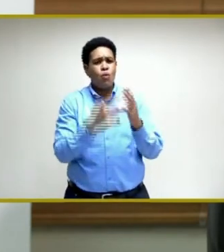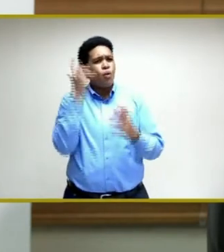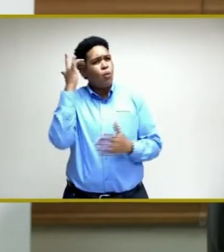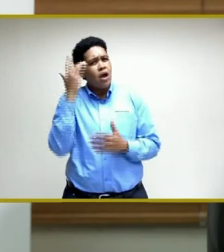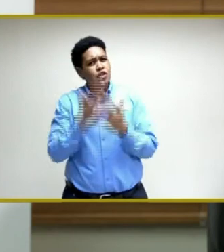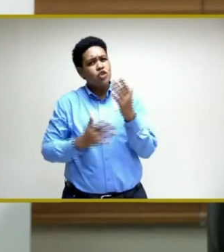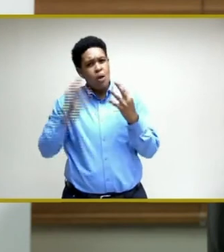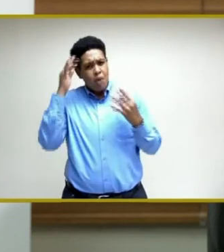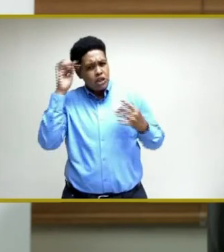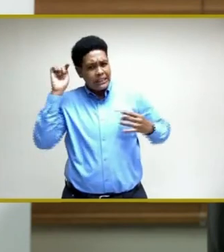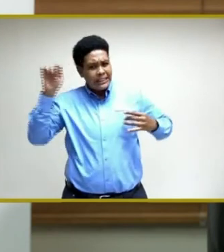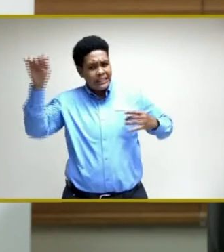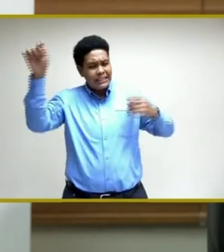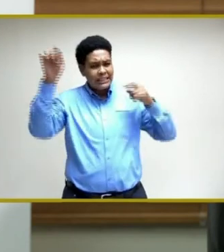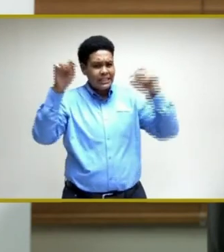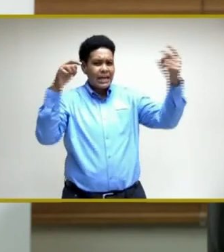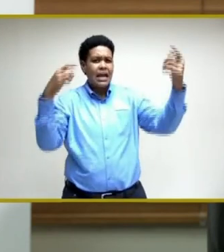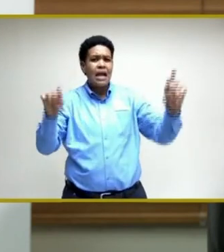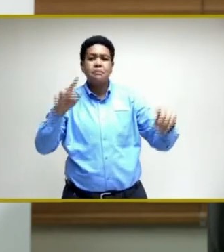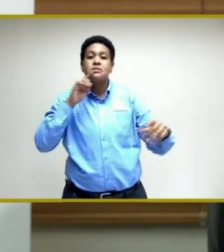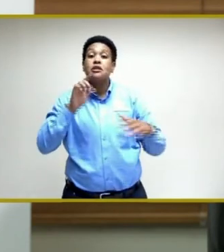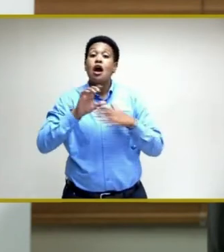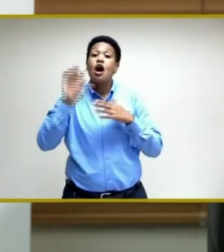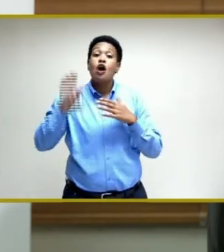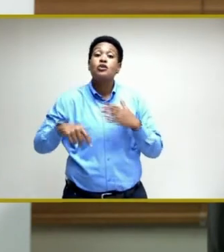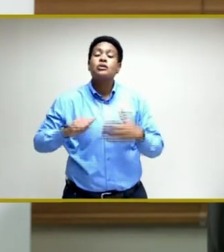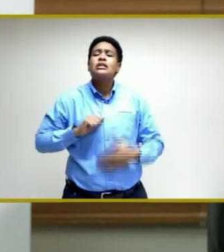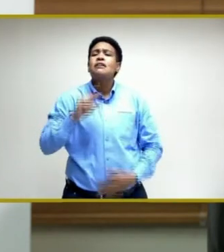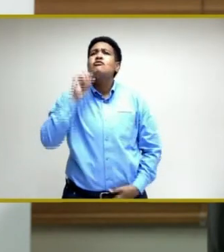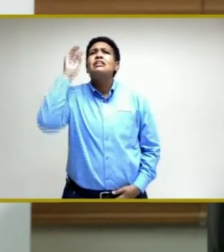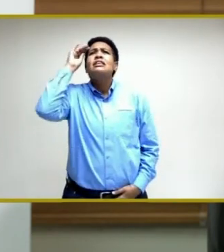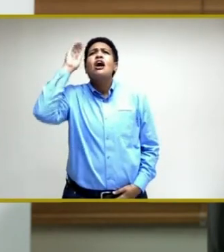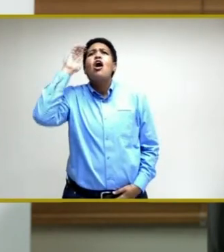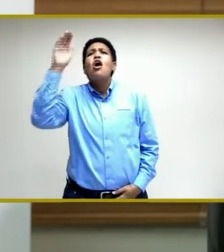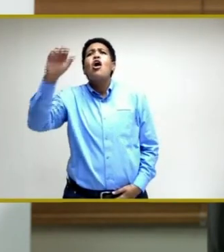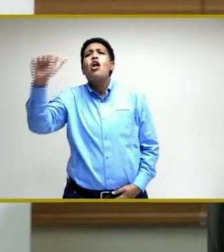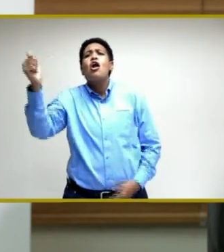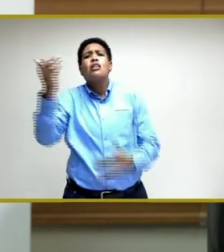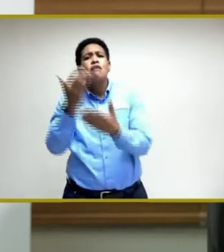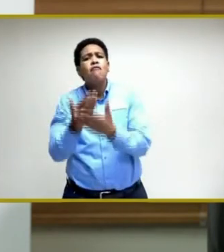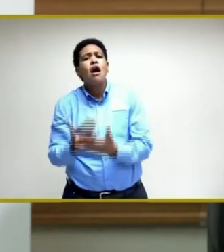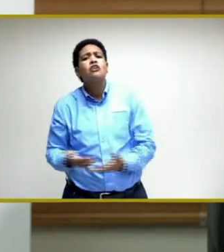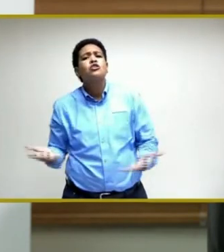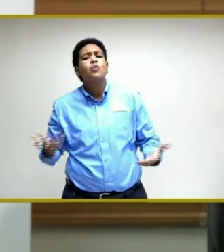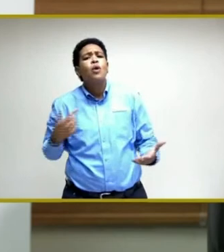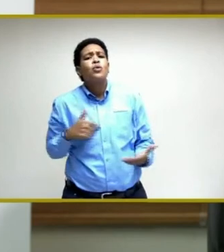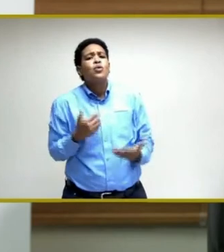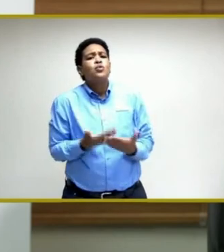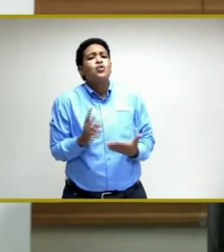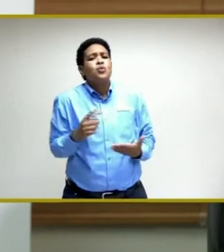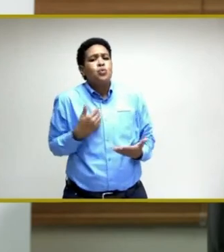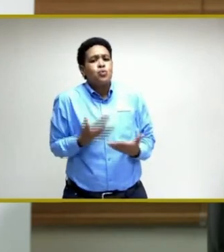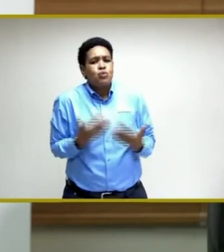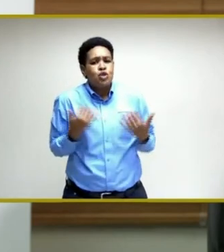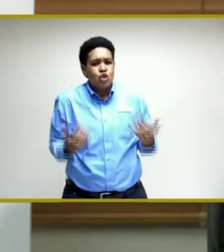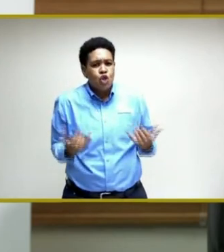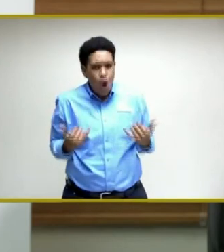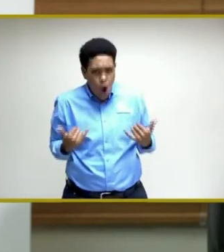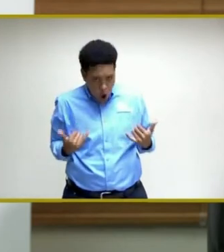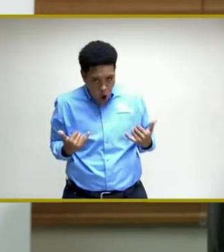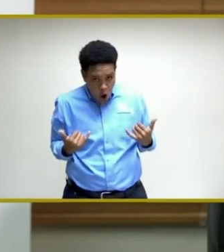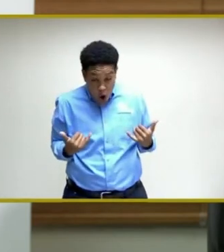And as a consequence, I think, and all the other factors, we are where we are. It is